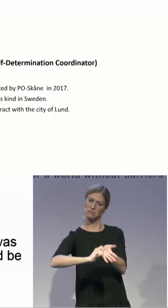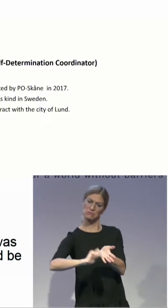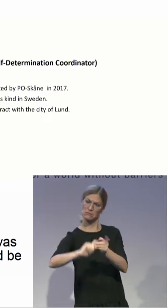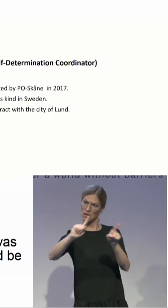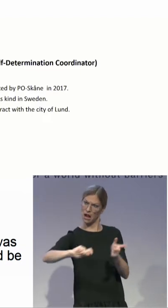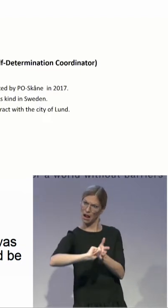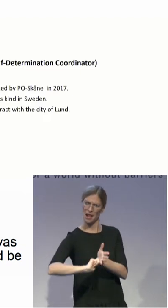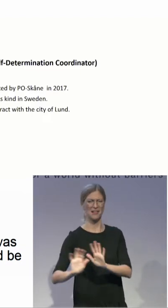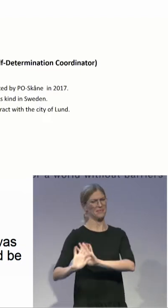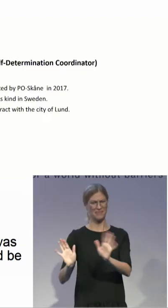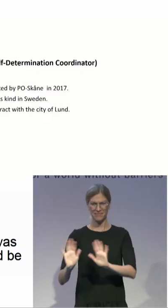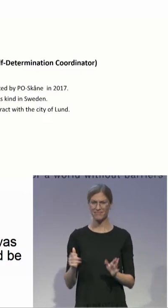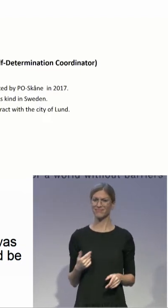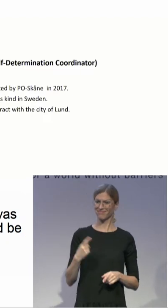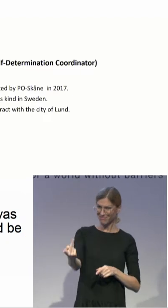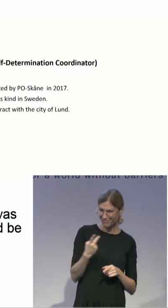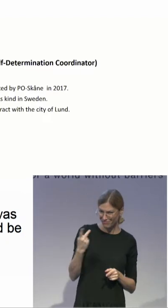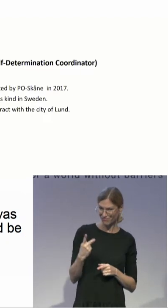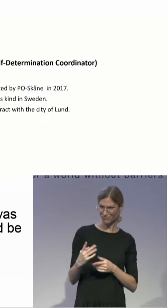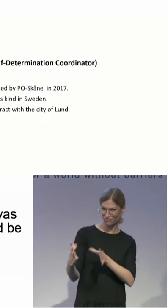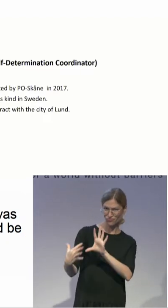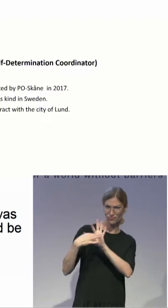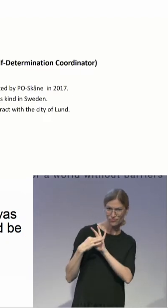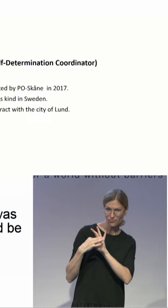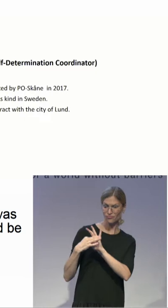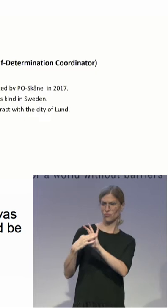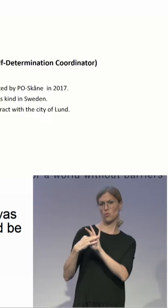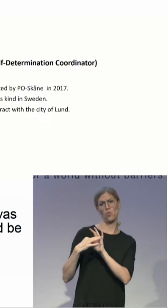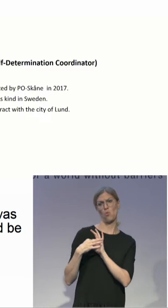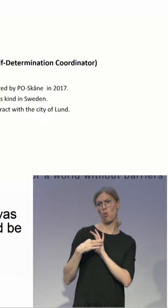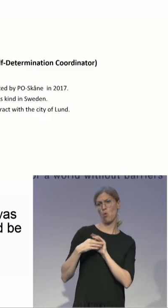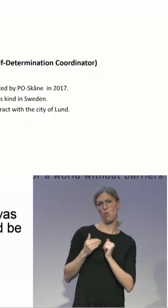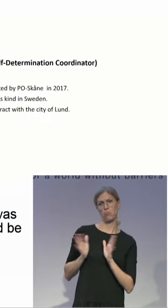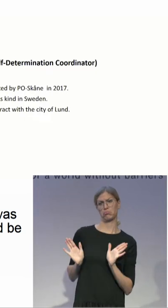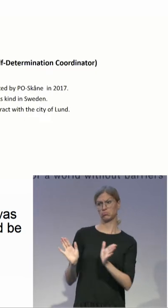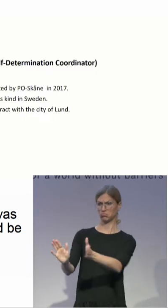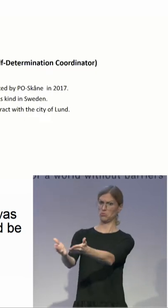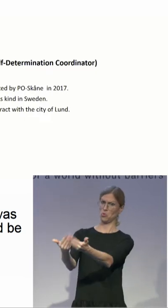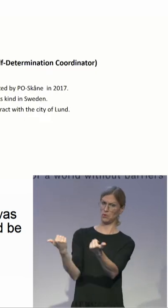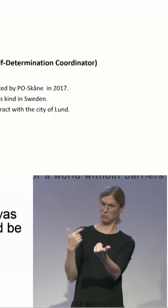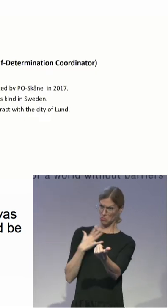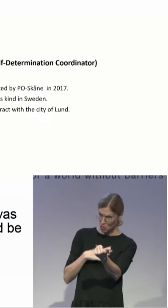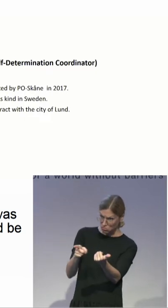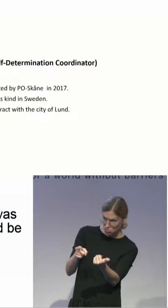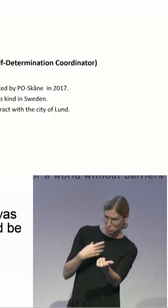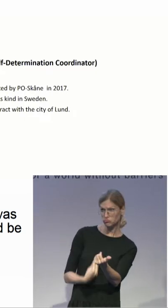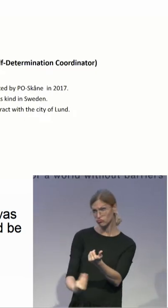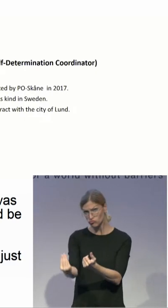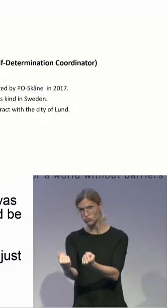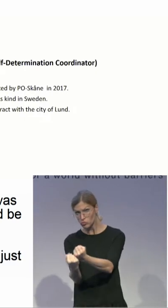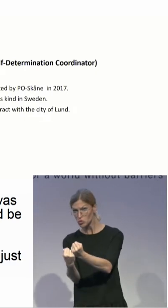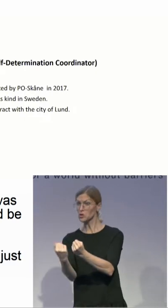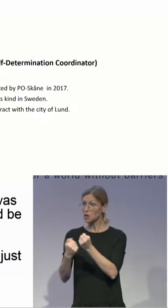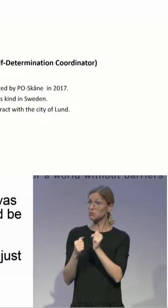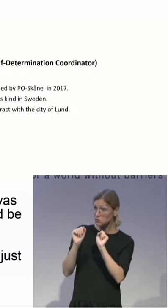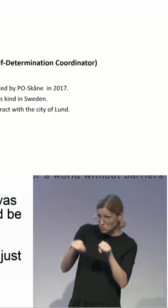is established, the PO just asks, Do you want me to be your PO? If the answer is yes, the whole thing